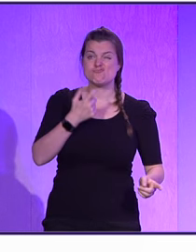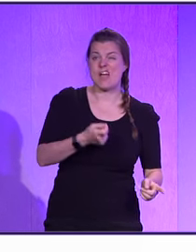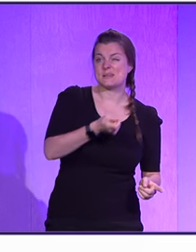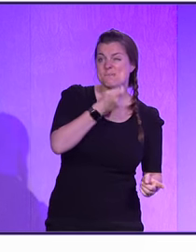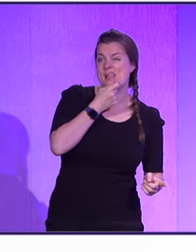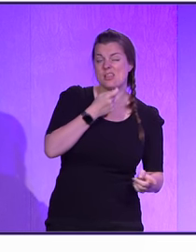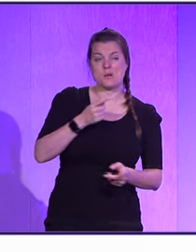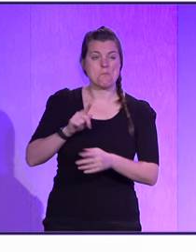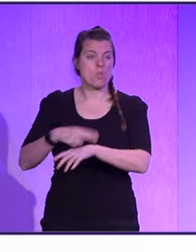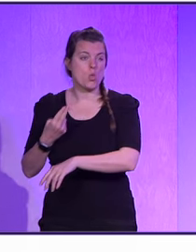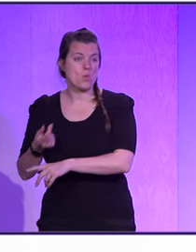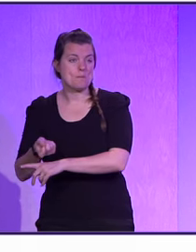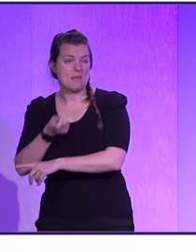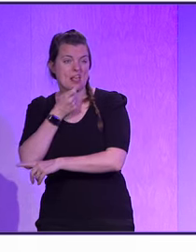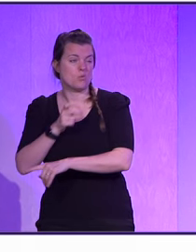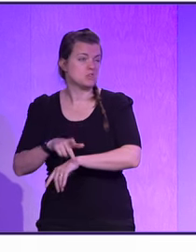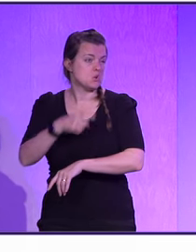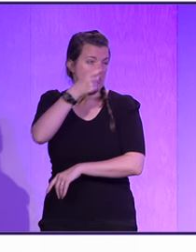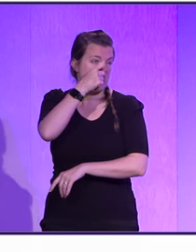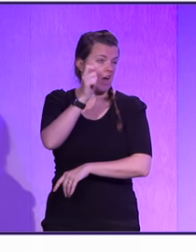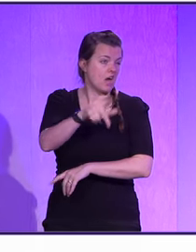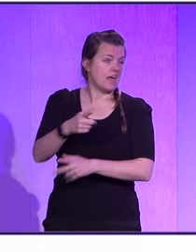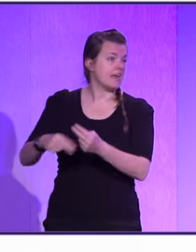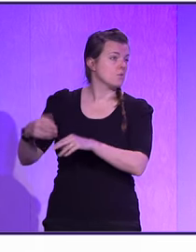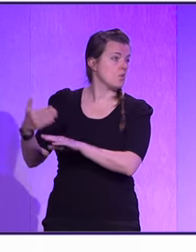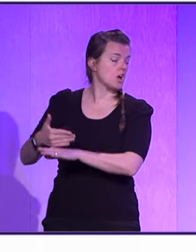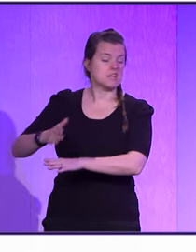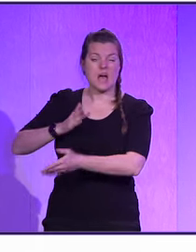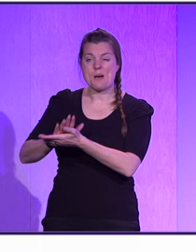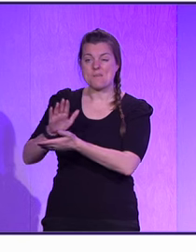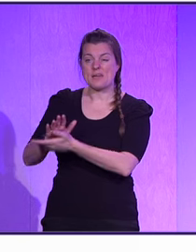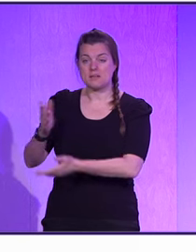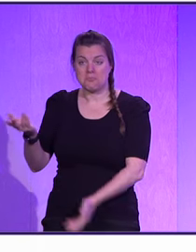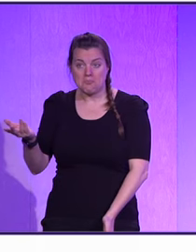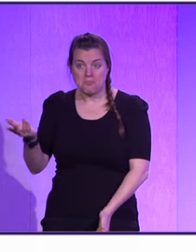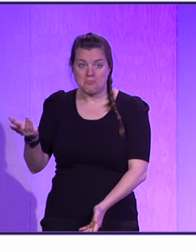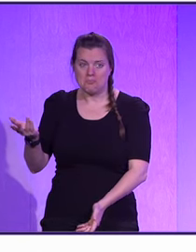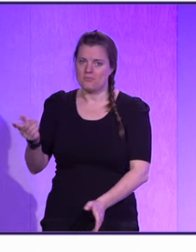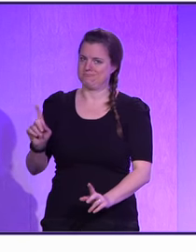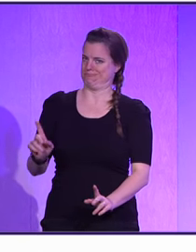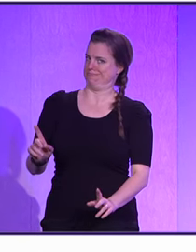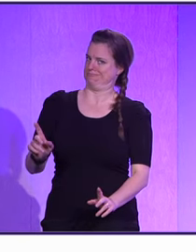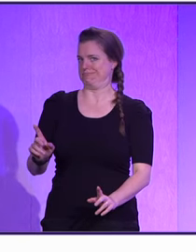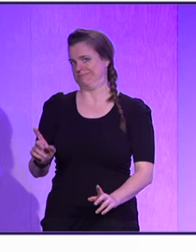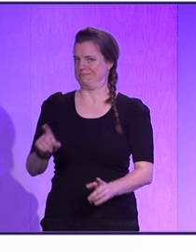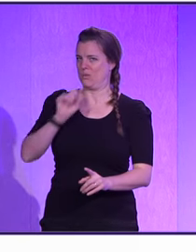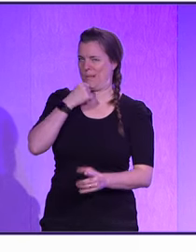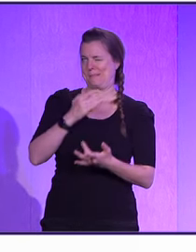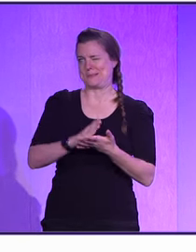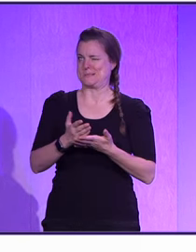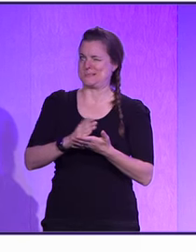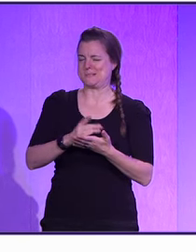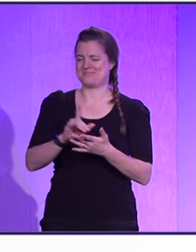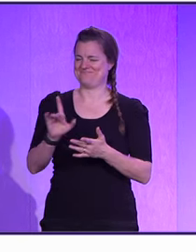blue pill. We don't care anymore. We just want to express what we want as long as it works. All right, we're going to be a little bit torn about that.